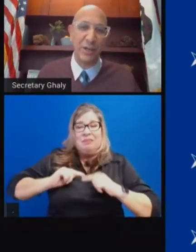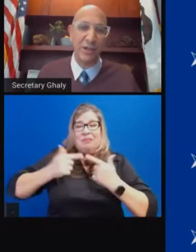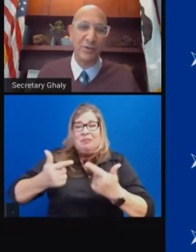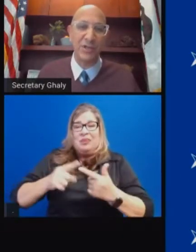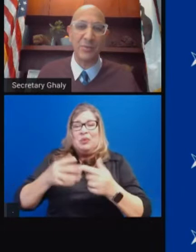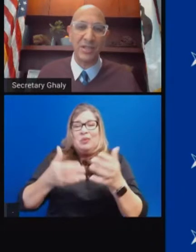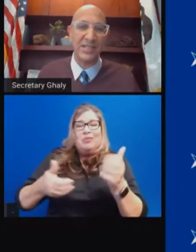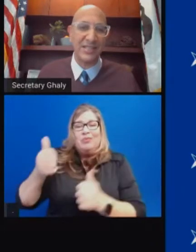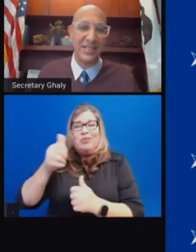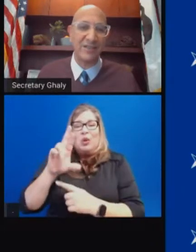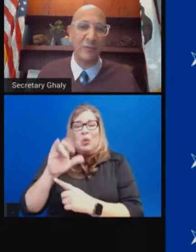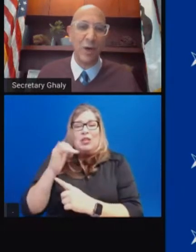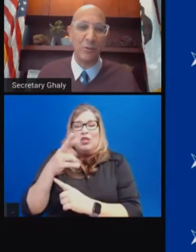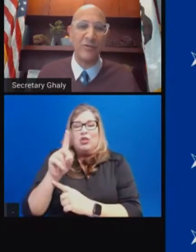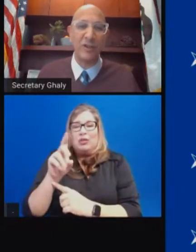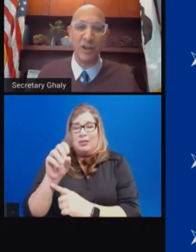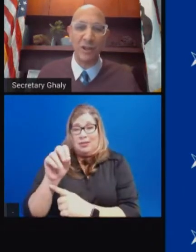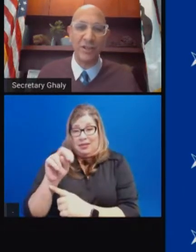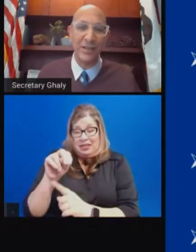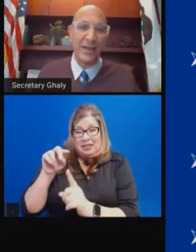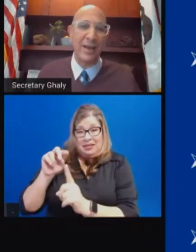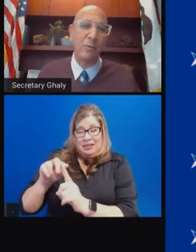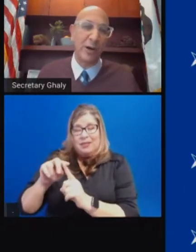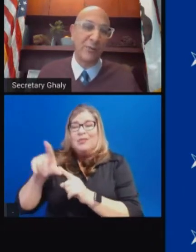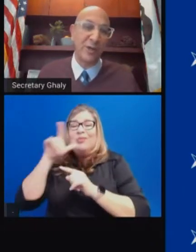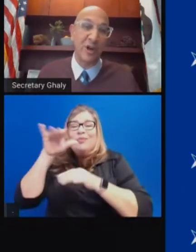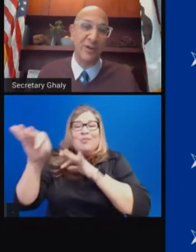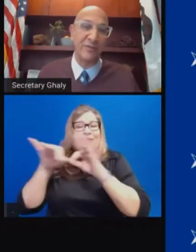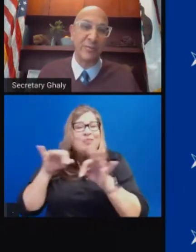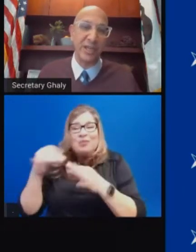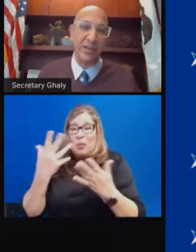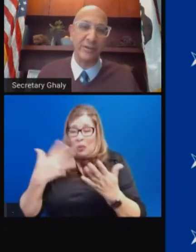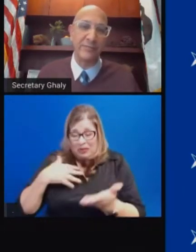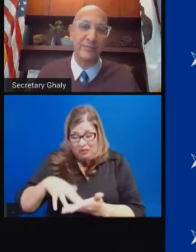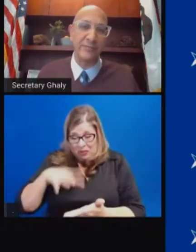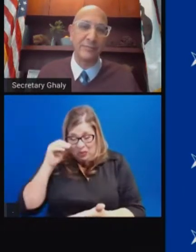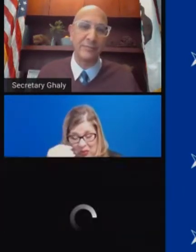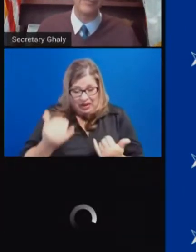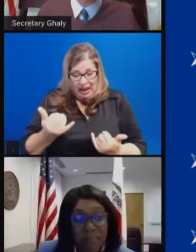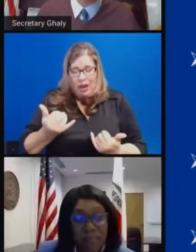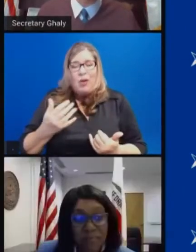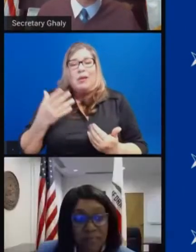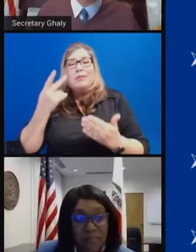share with you some of the details of what we've learned and where we're going from here.